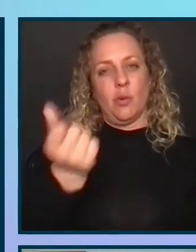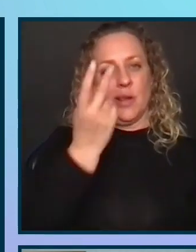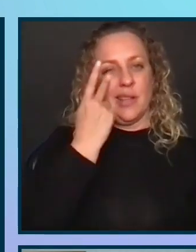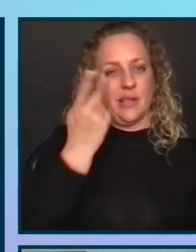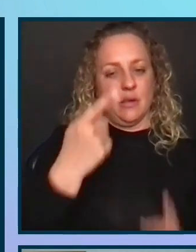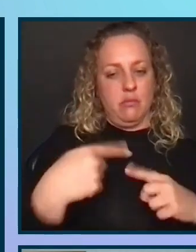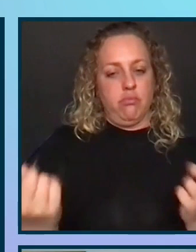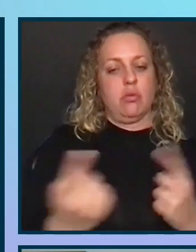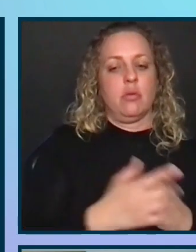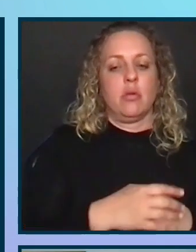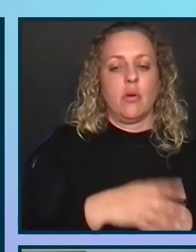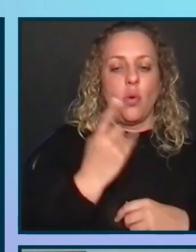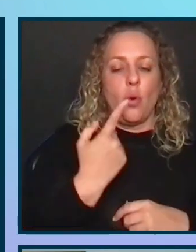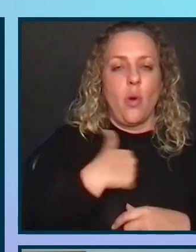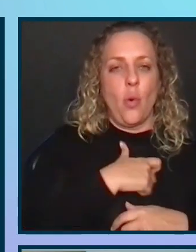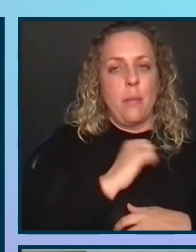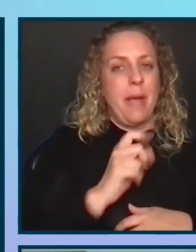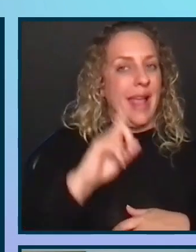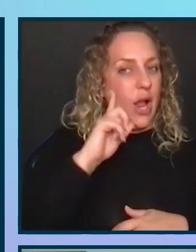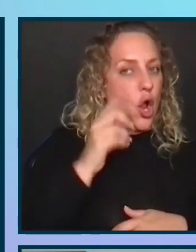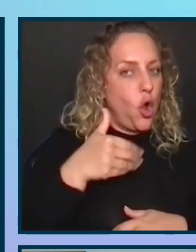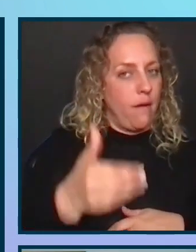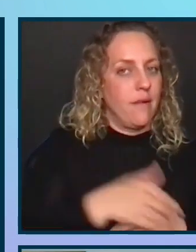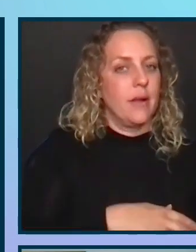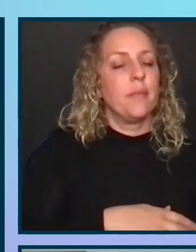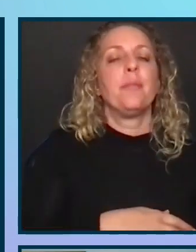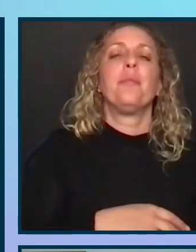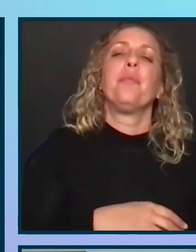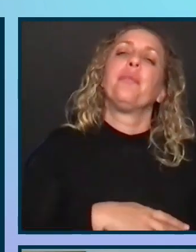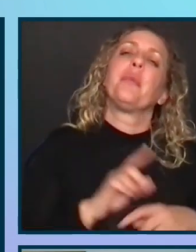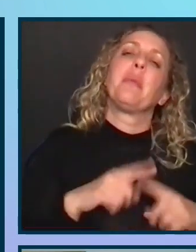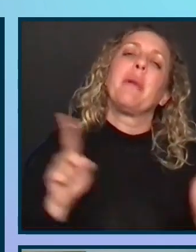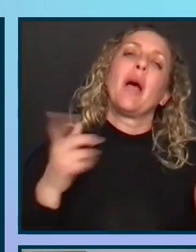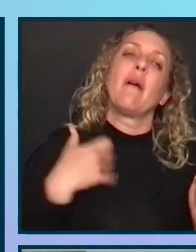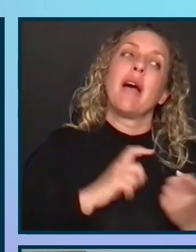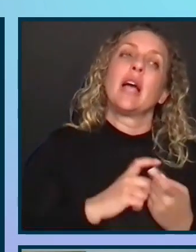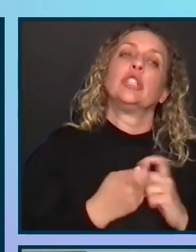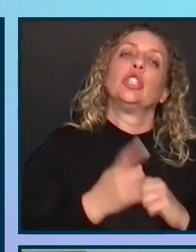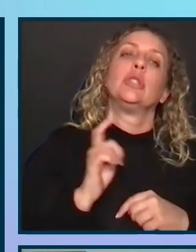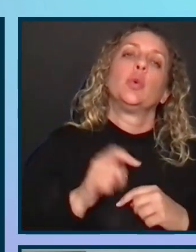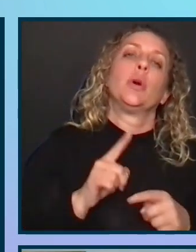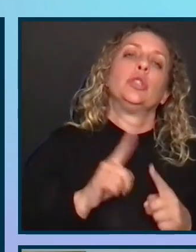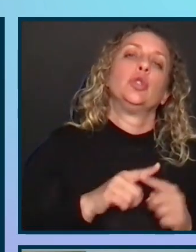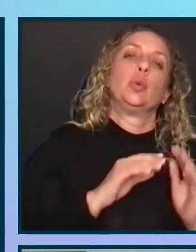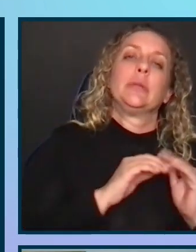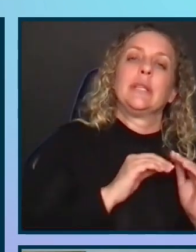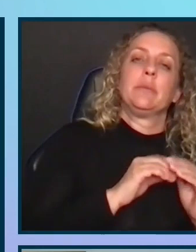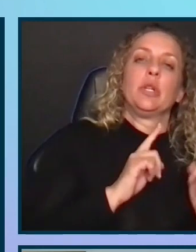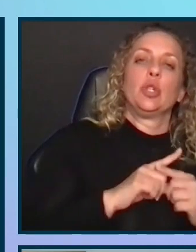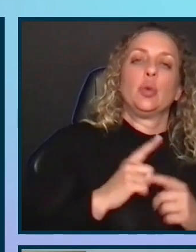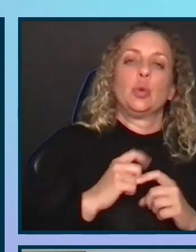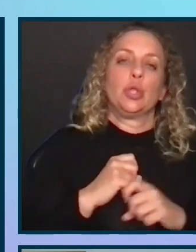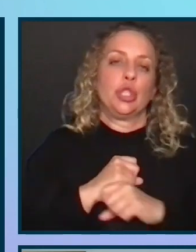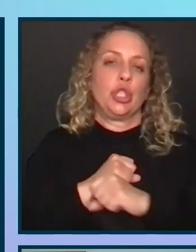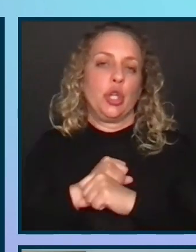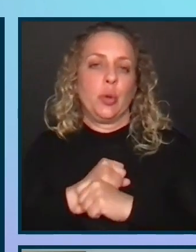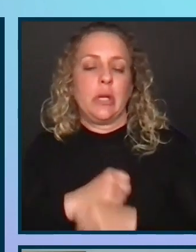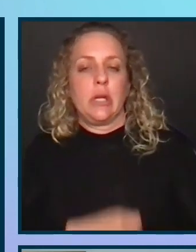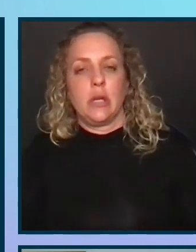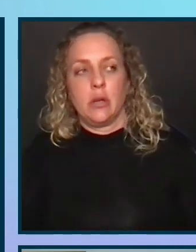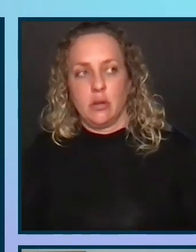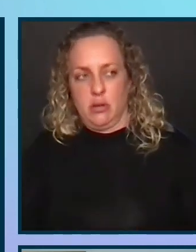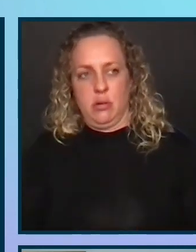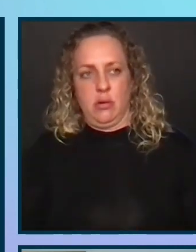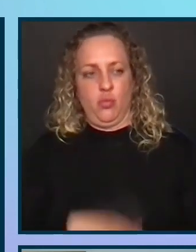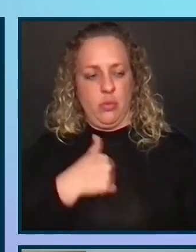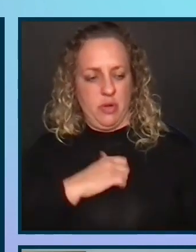argument is one that we might hear. Now, what if I changed the question from accessibility to security? What, you want